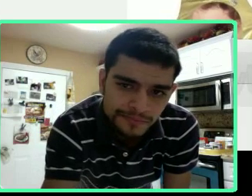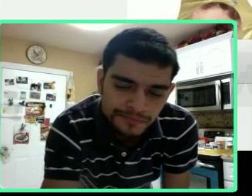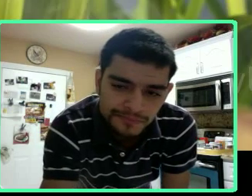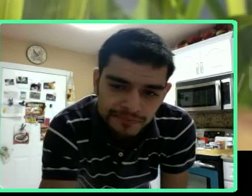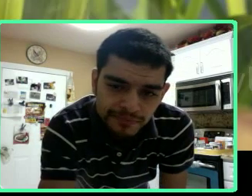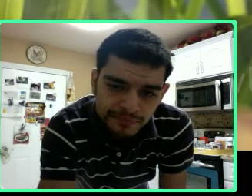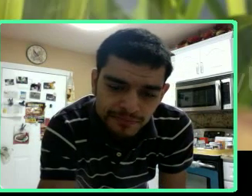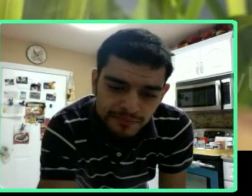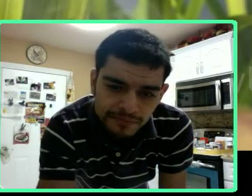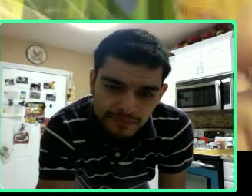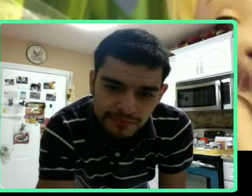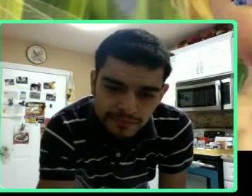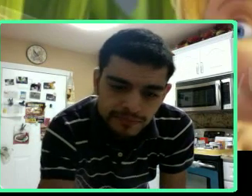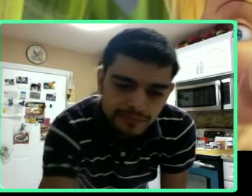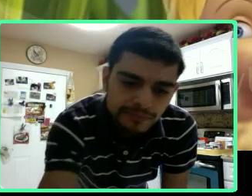I used to go!!